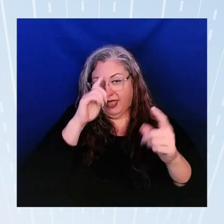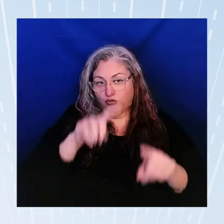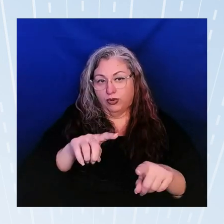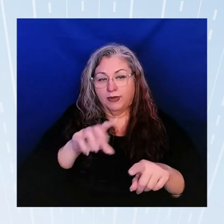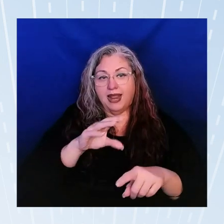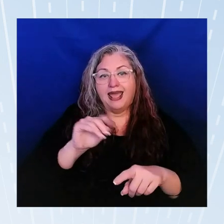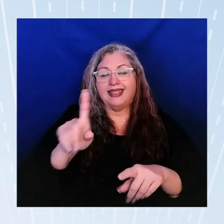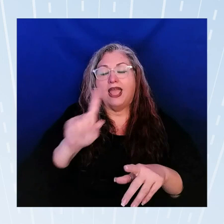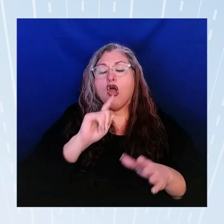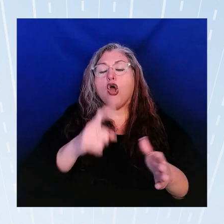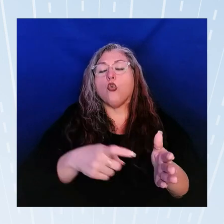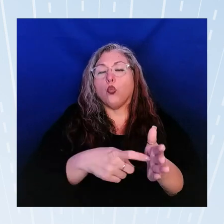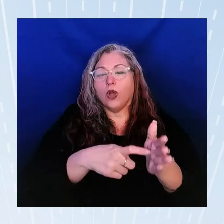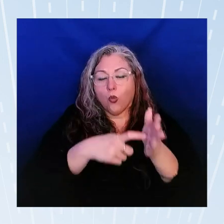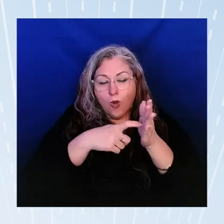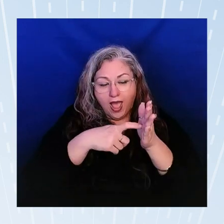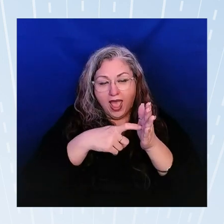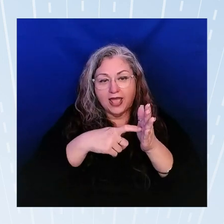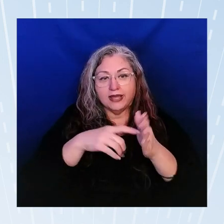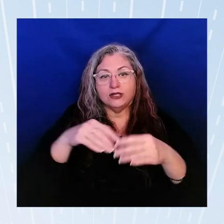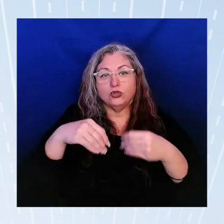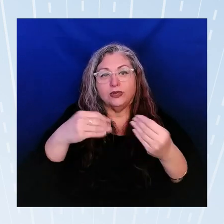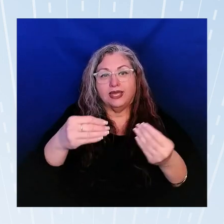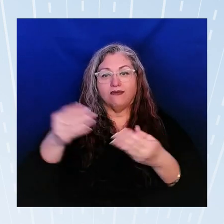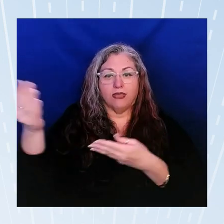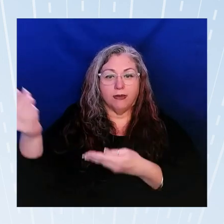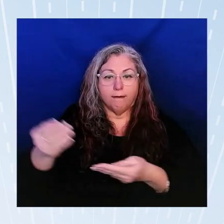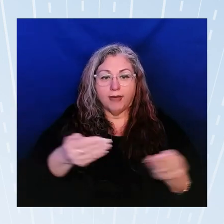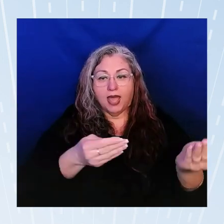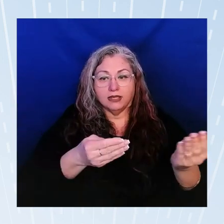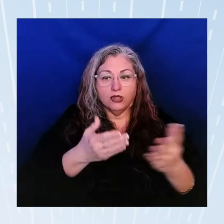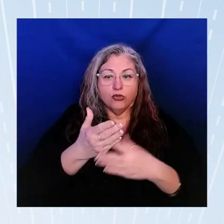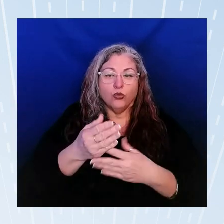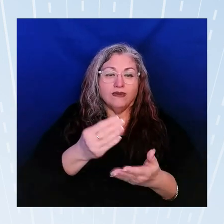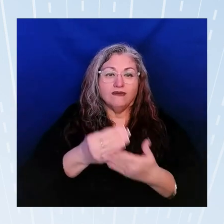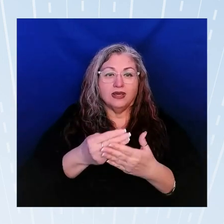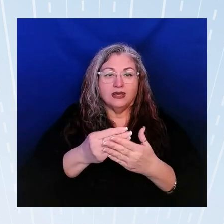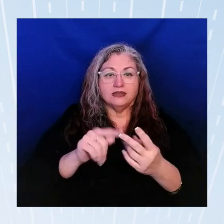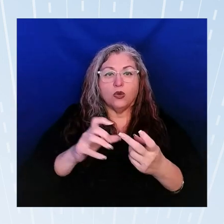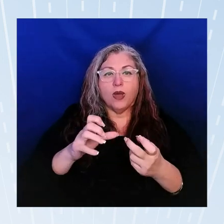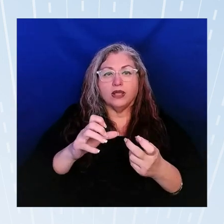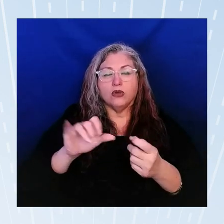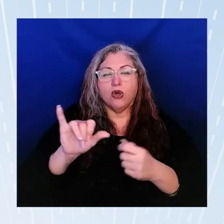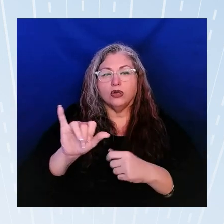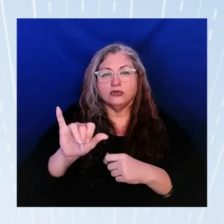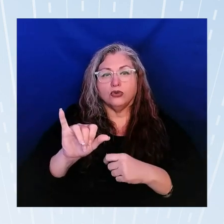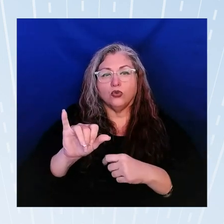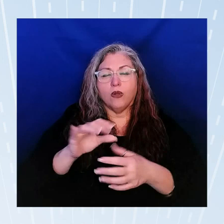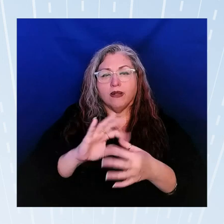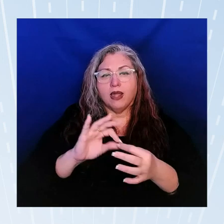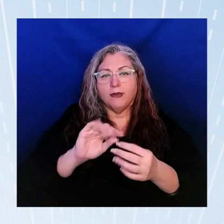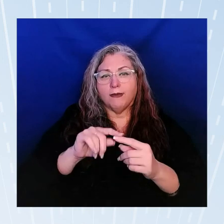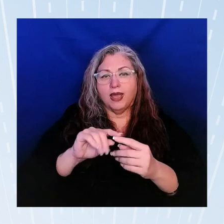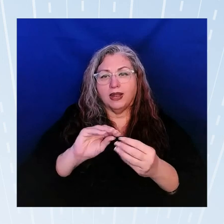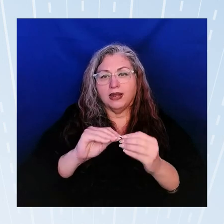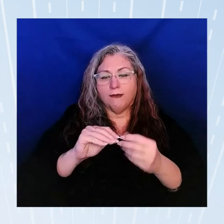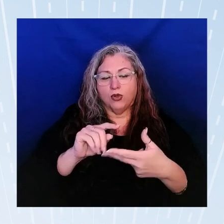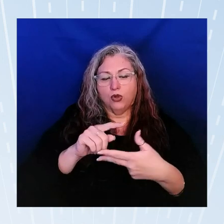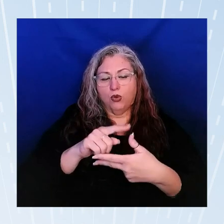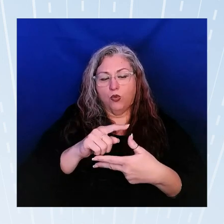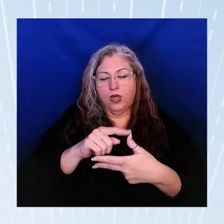required to um give pass-through funds I also wanted to just um comment on item number one